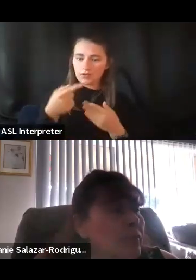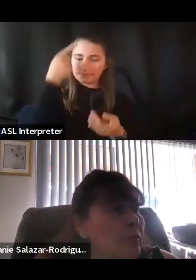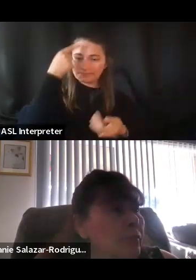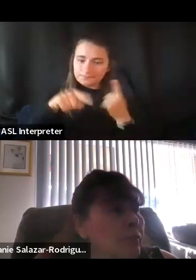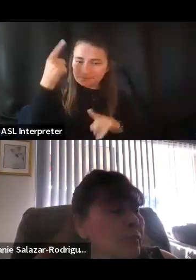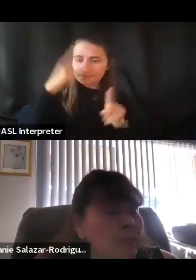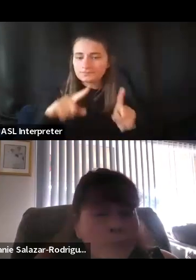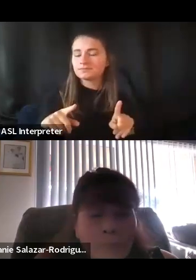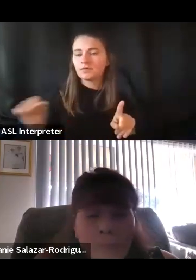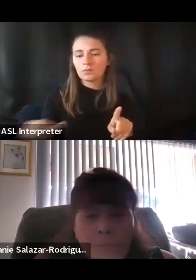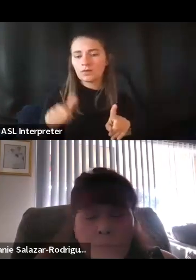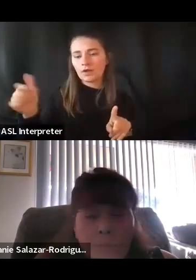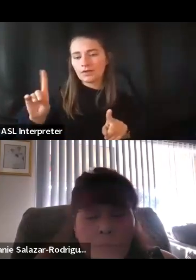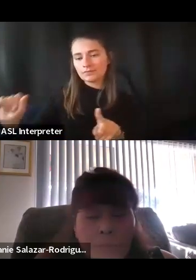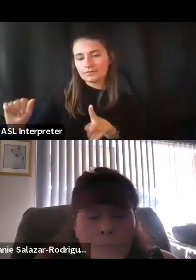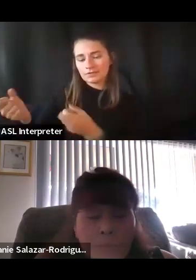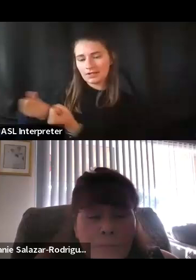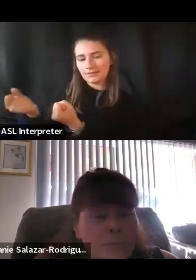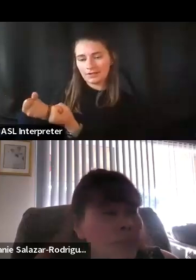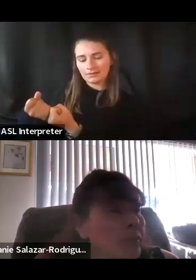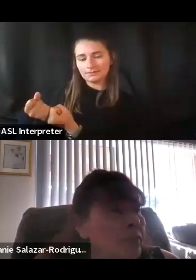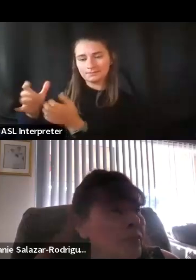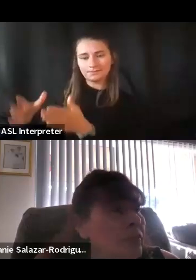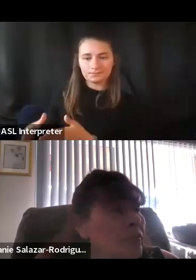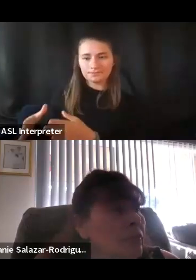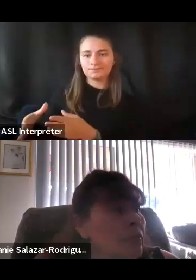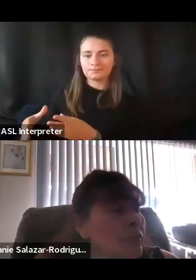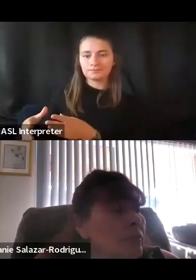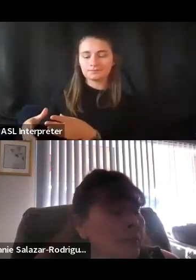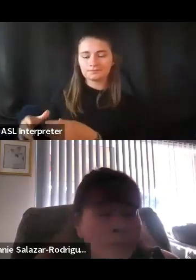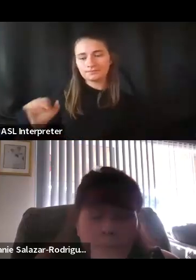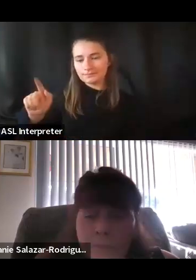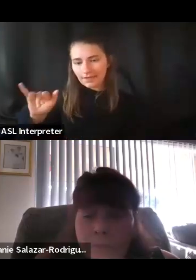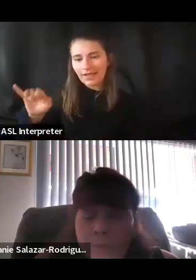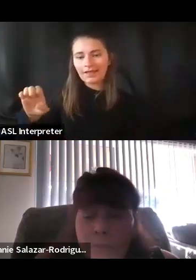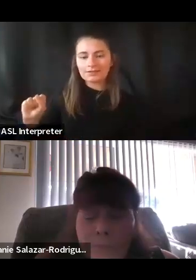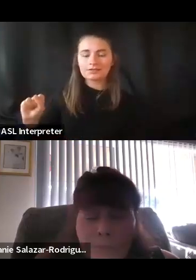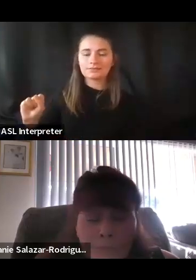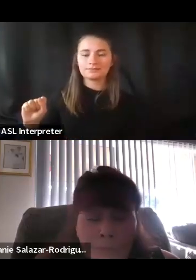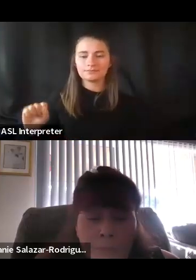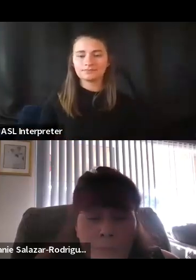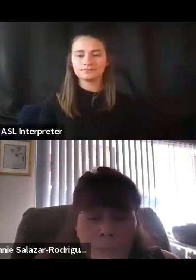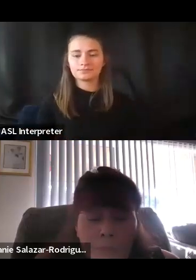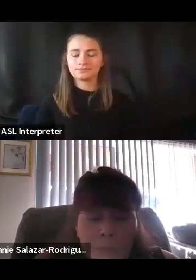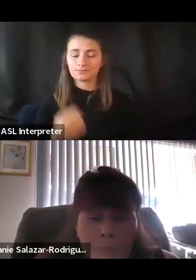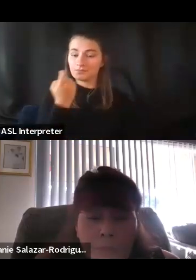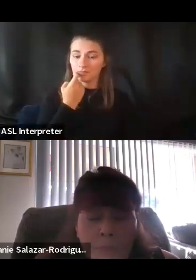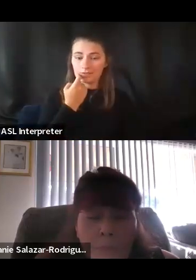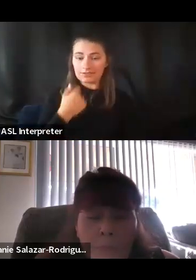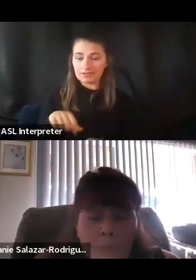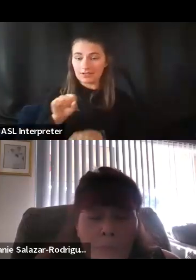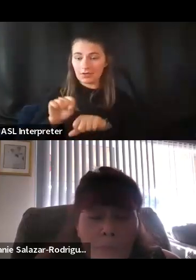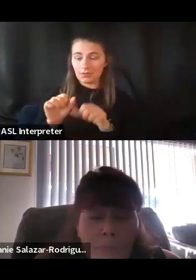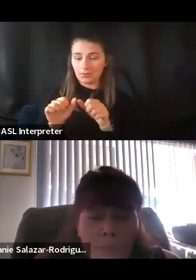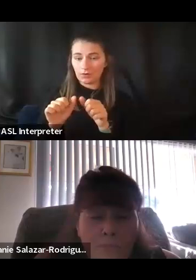disability advocates and allies. And just recently, I worked on a